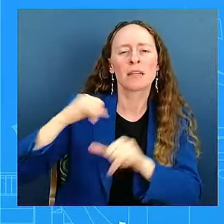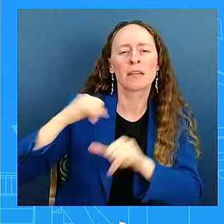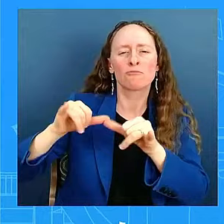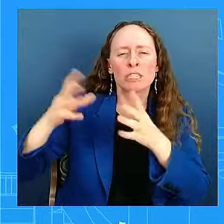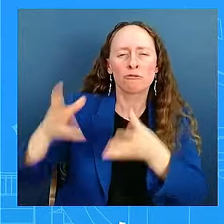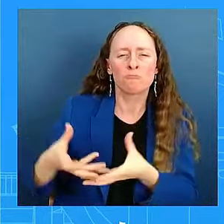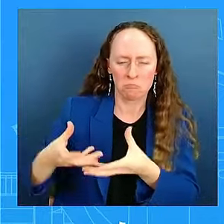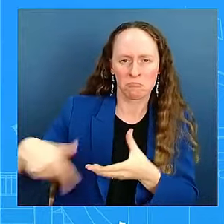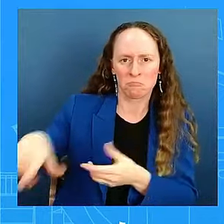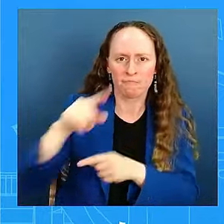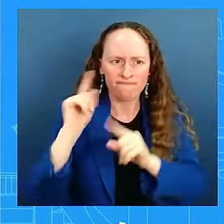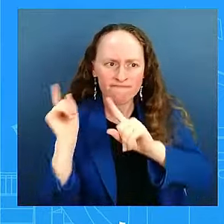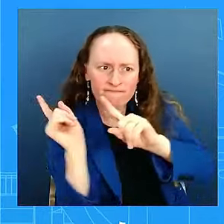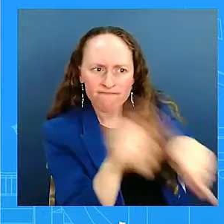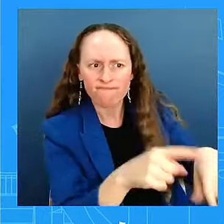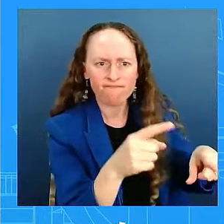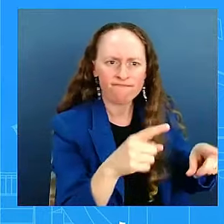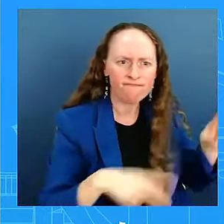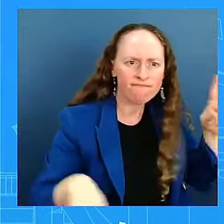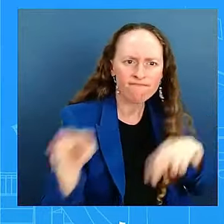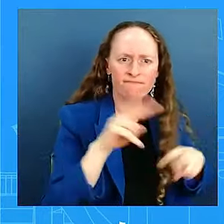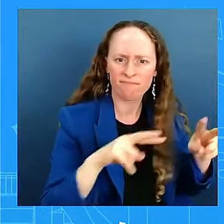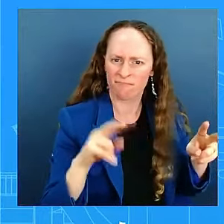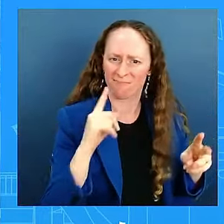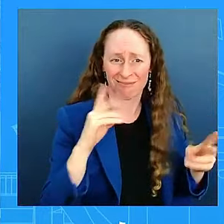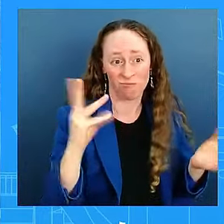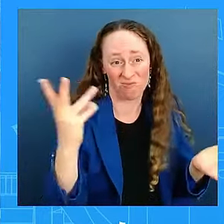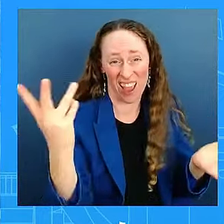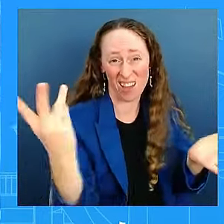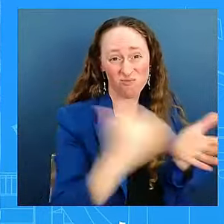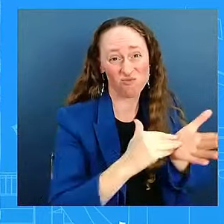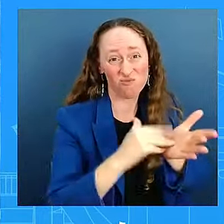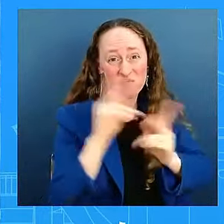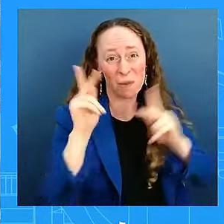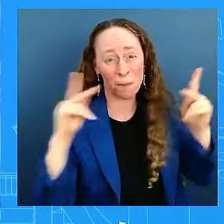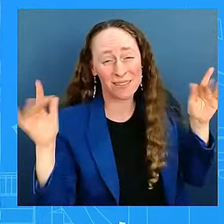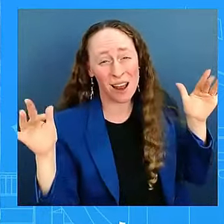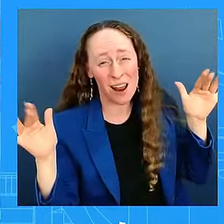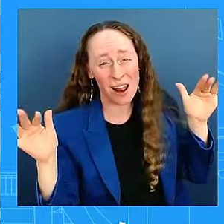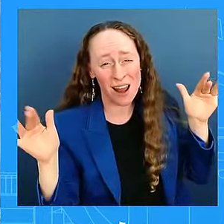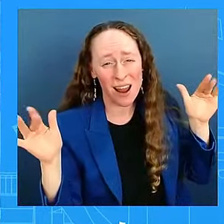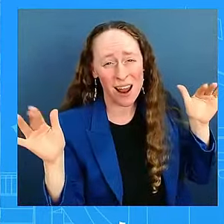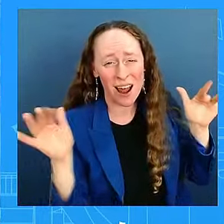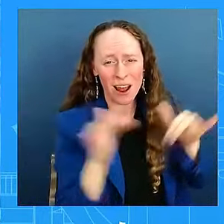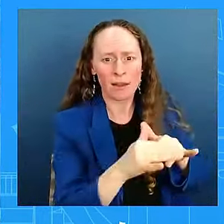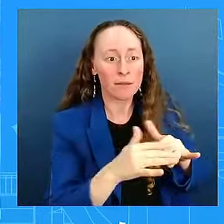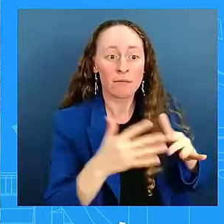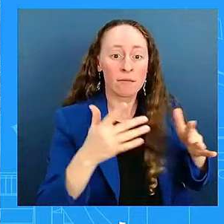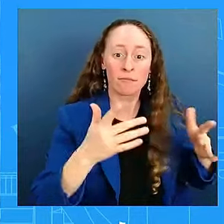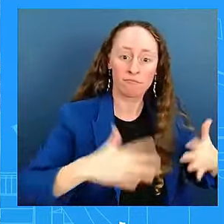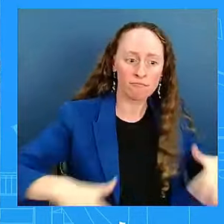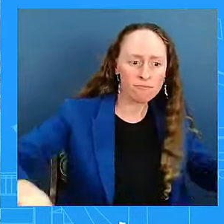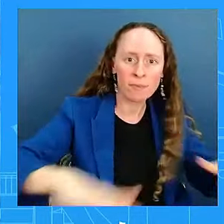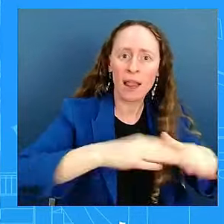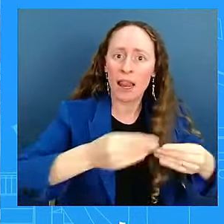reach individuals, not just by land, but by hair as well. And how quickly do you anticipate getting to some of those areas that have been cut off because of the roads being covered?